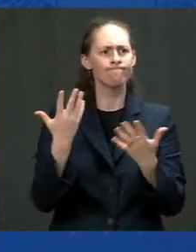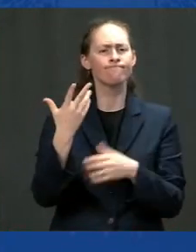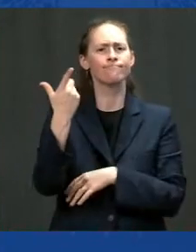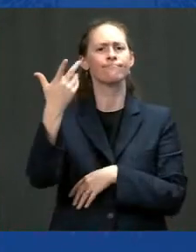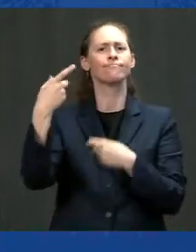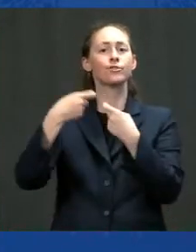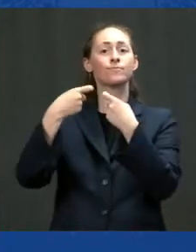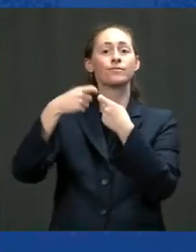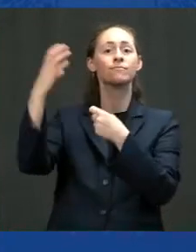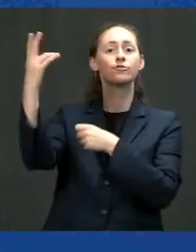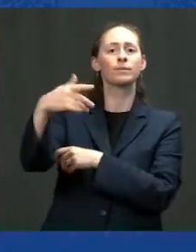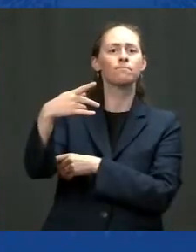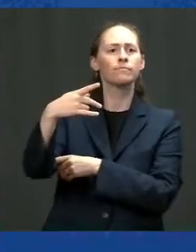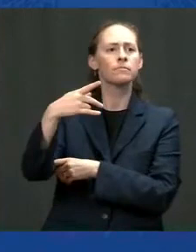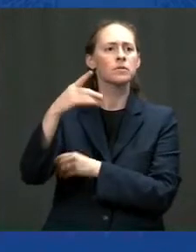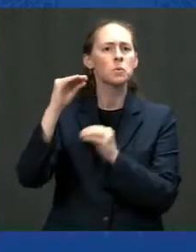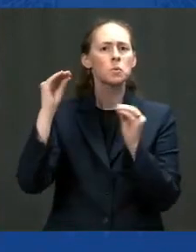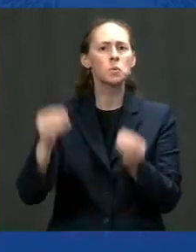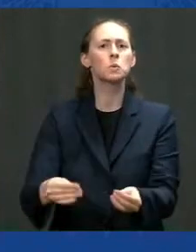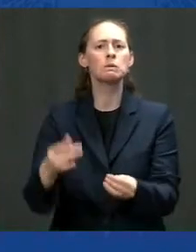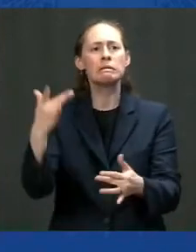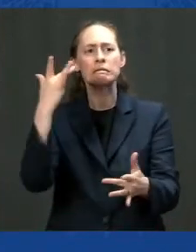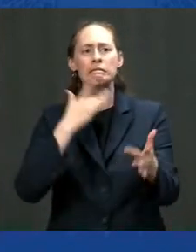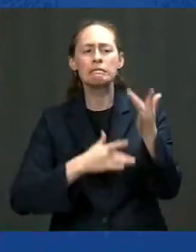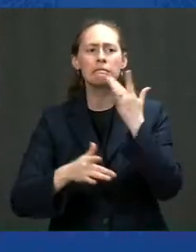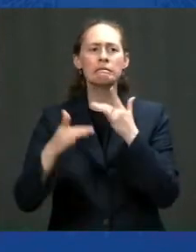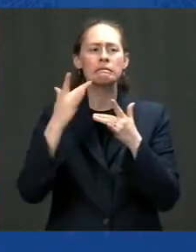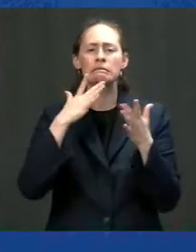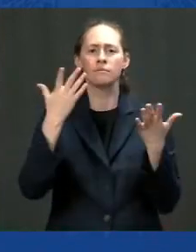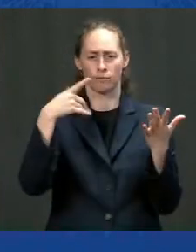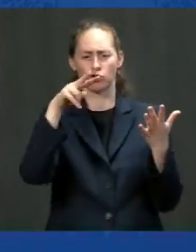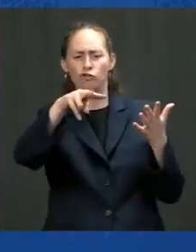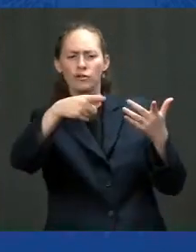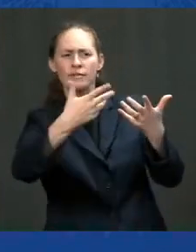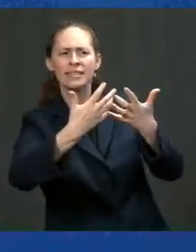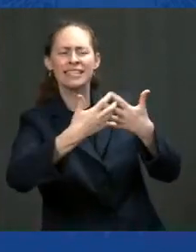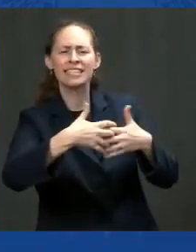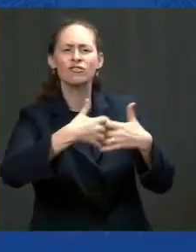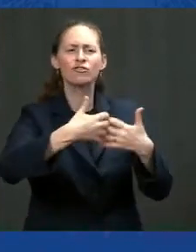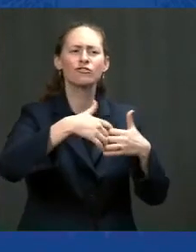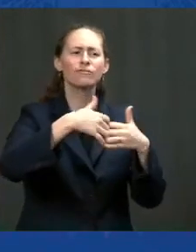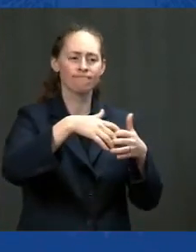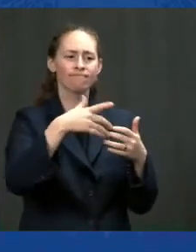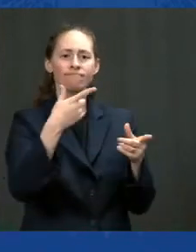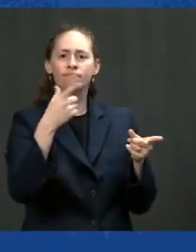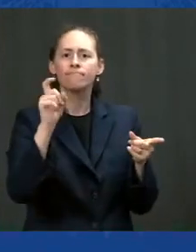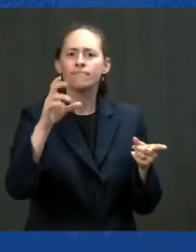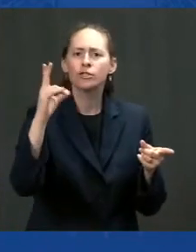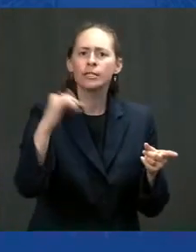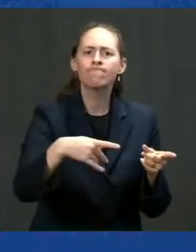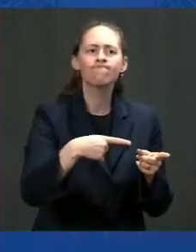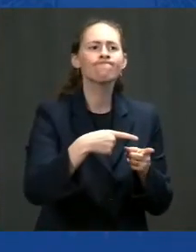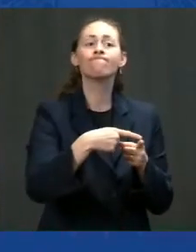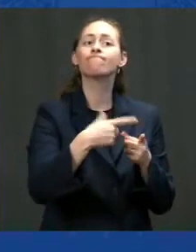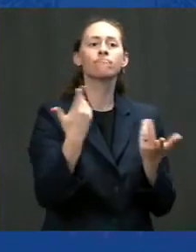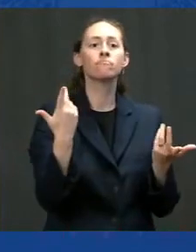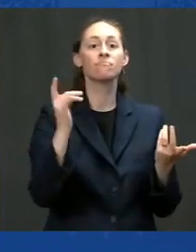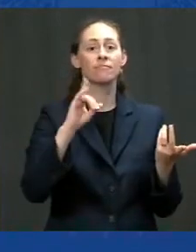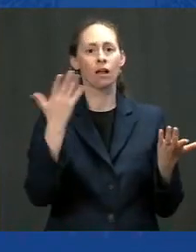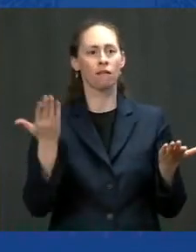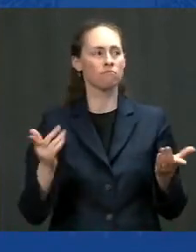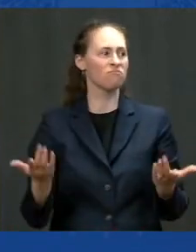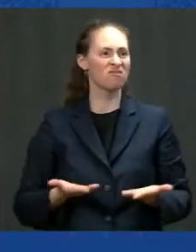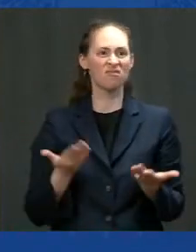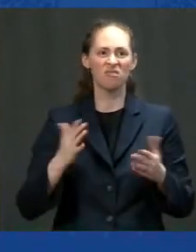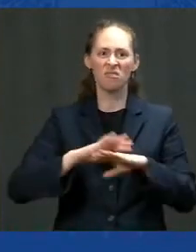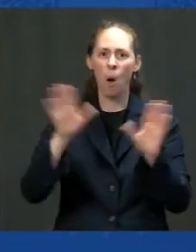that we need to go into the center. We basically don't make them anymore in America. So I got together with a